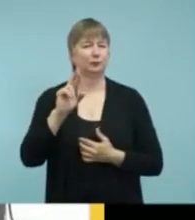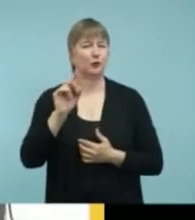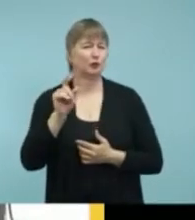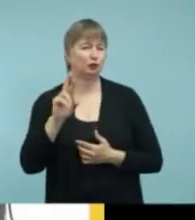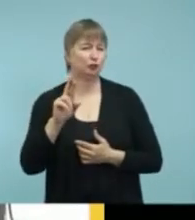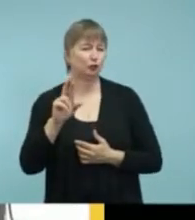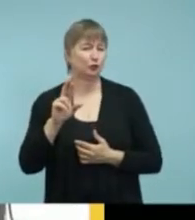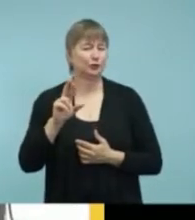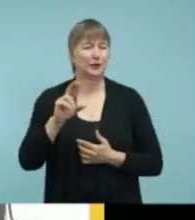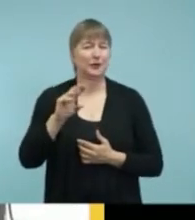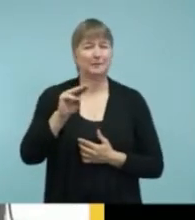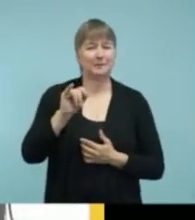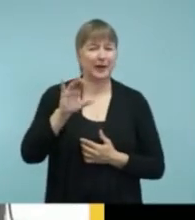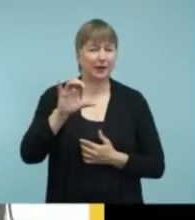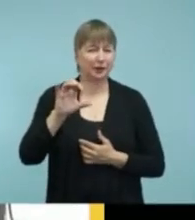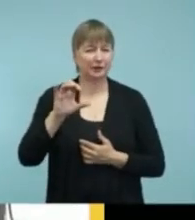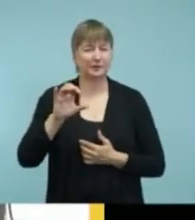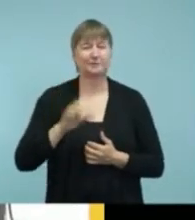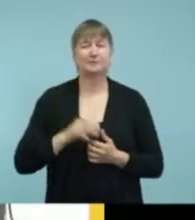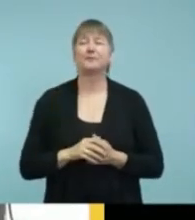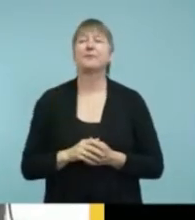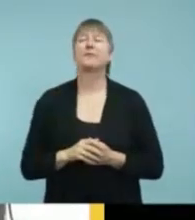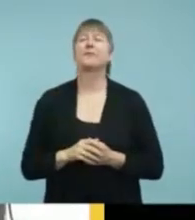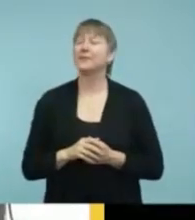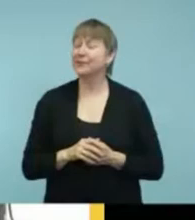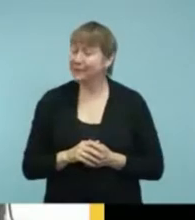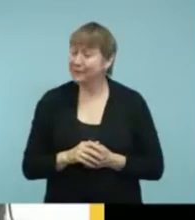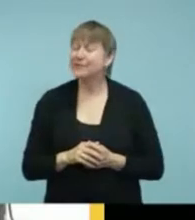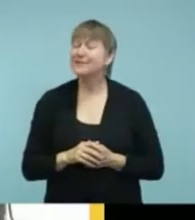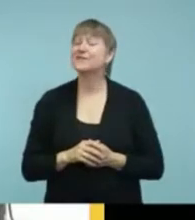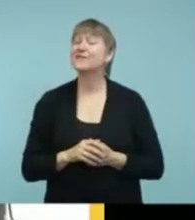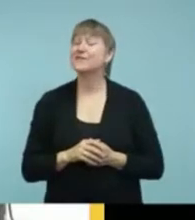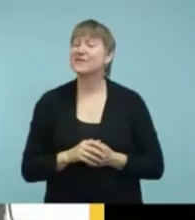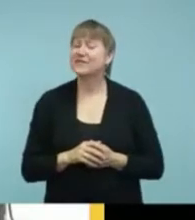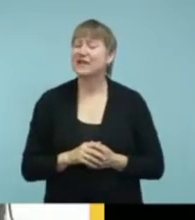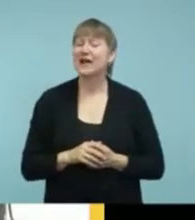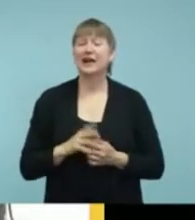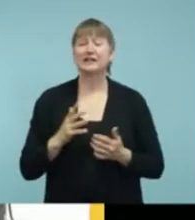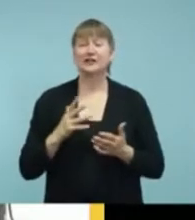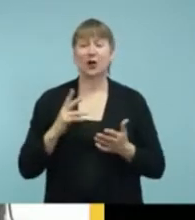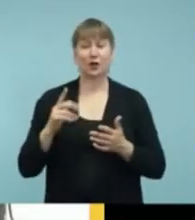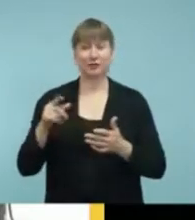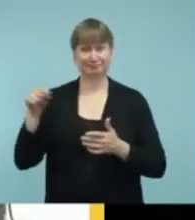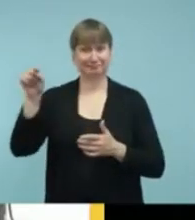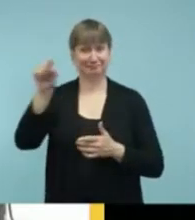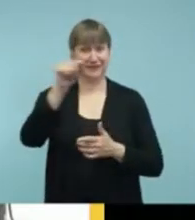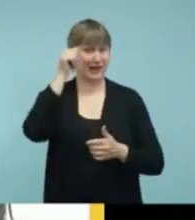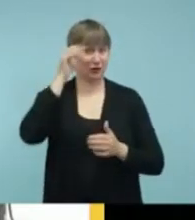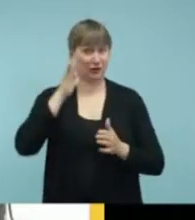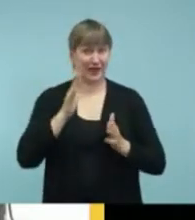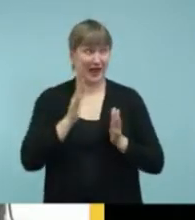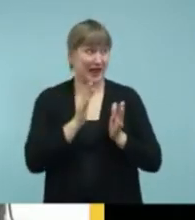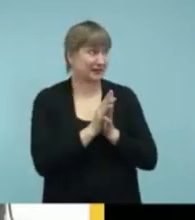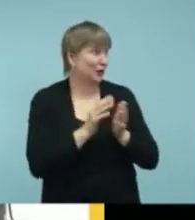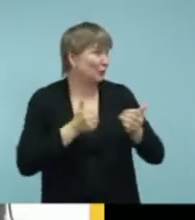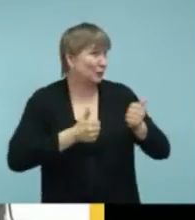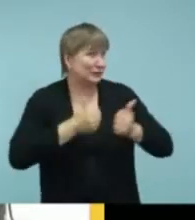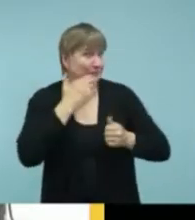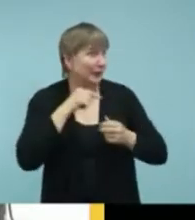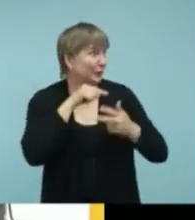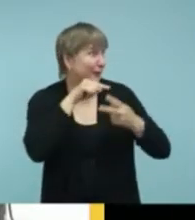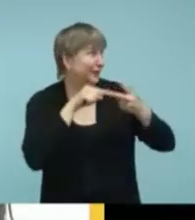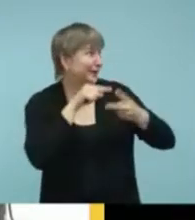example. And so, as an audiologist, know, people will ask me, well, which one is better? Well,